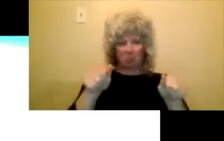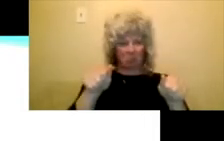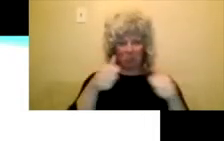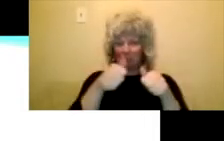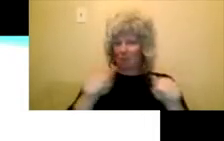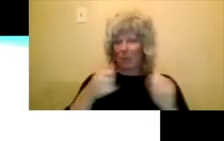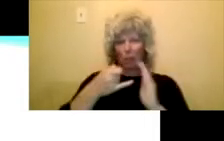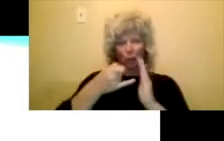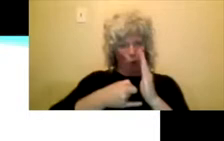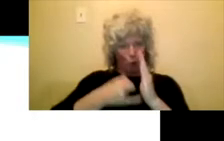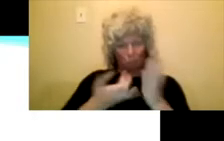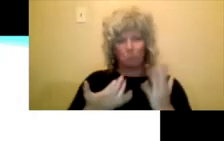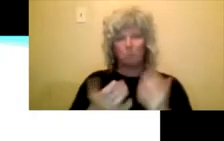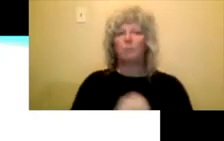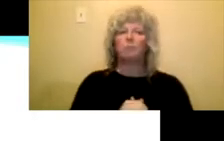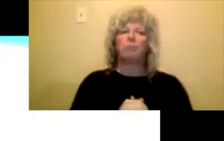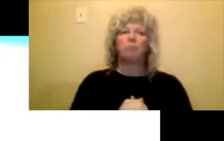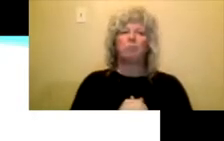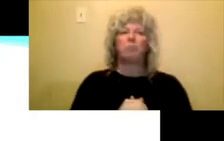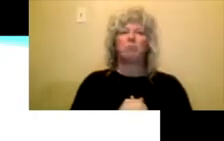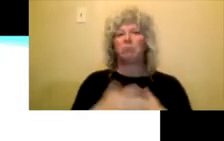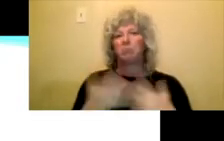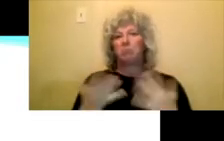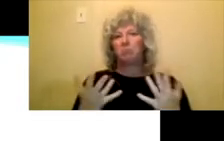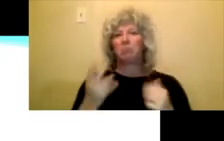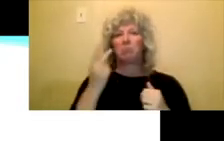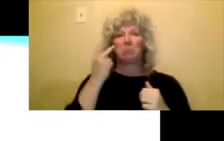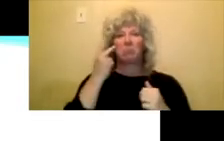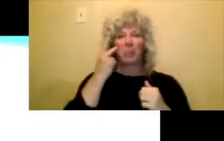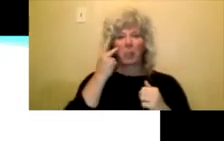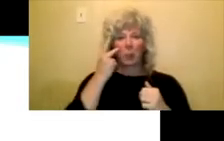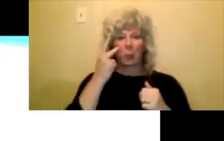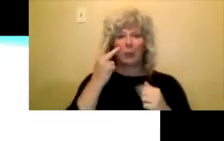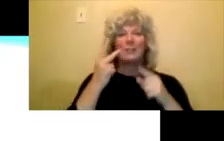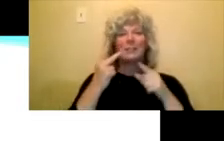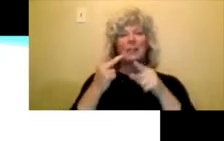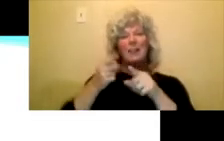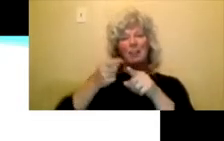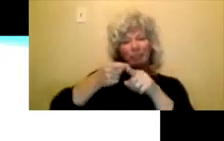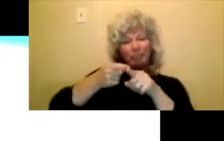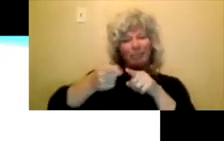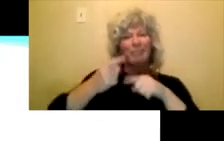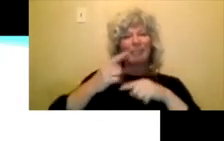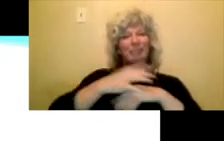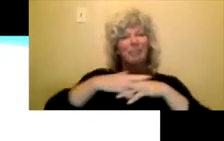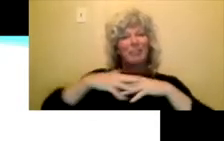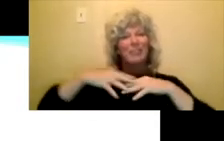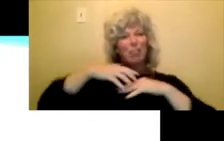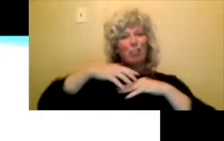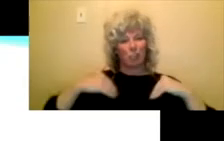So we've seen, you know, course, high tanning and traditional arts workshops,